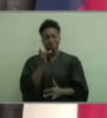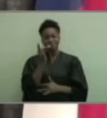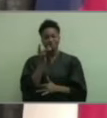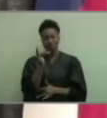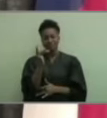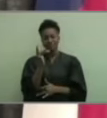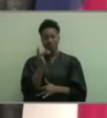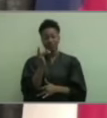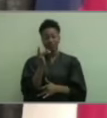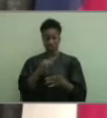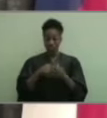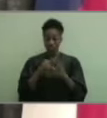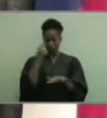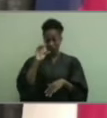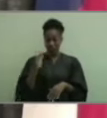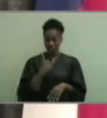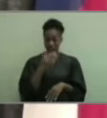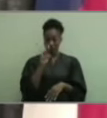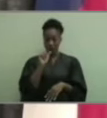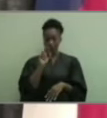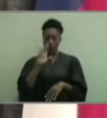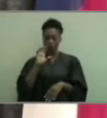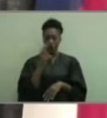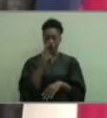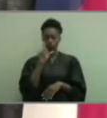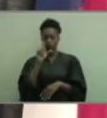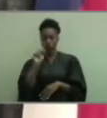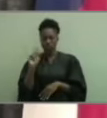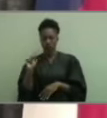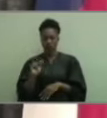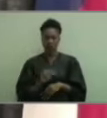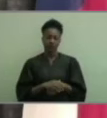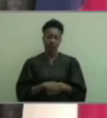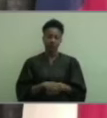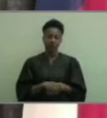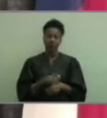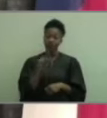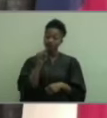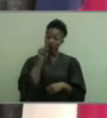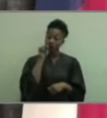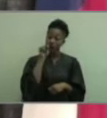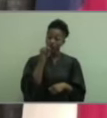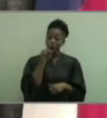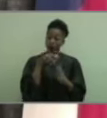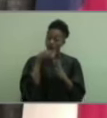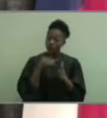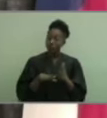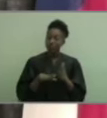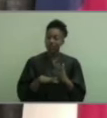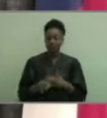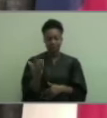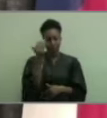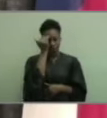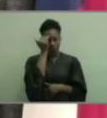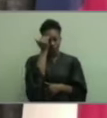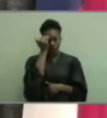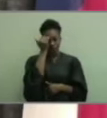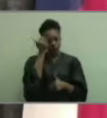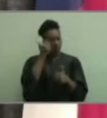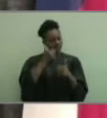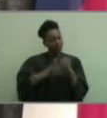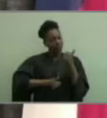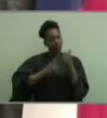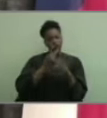course, for us in March of 2020. You, my dear friends, are very familiar with every kind of